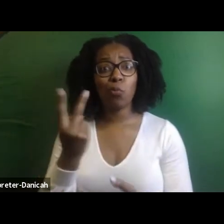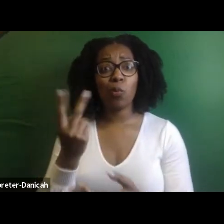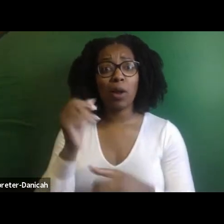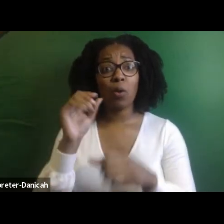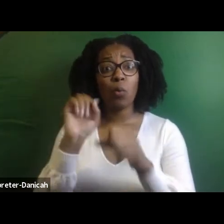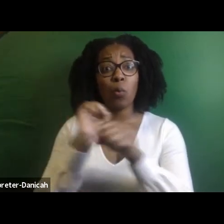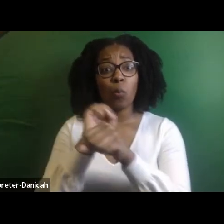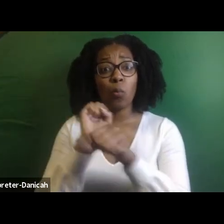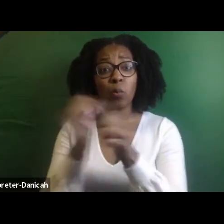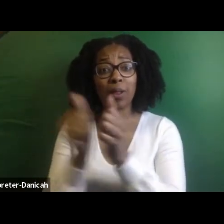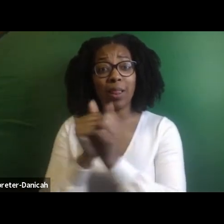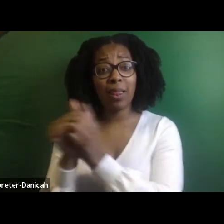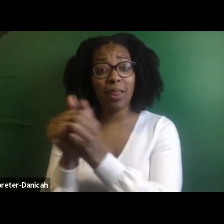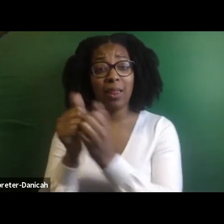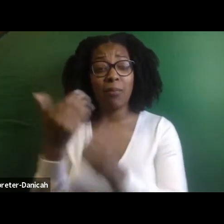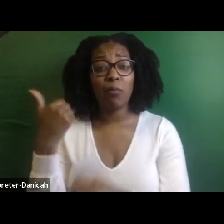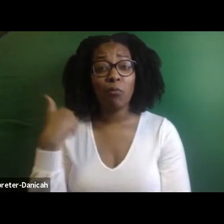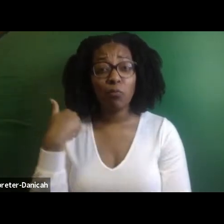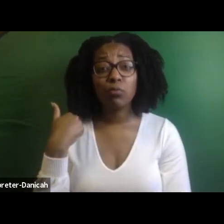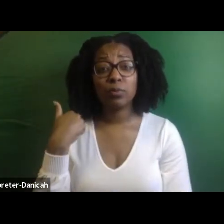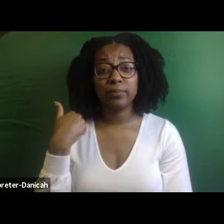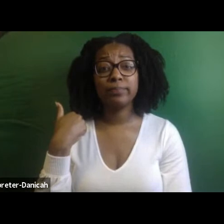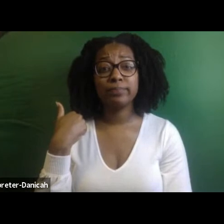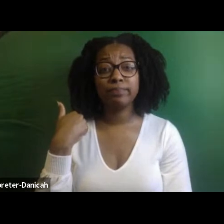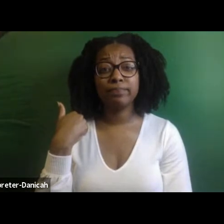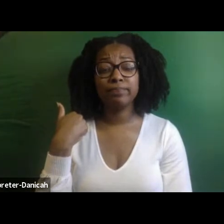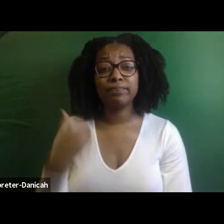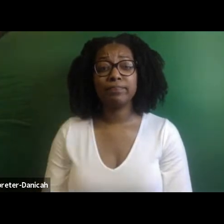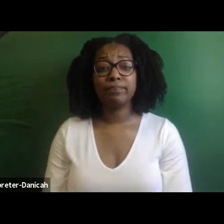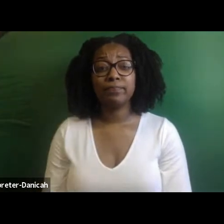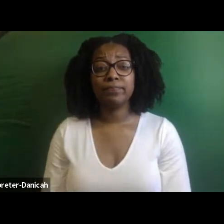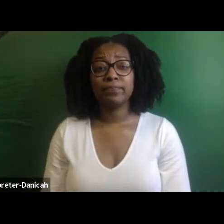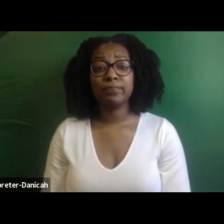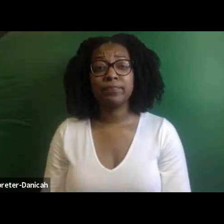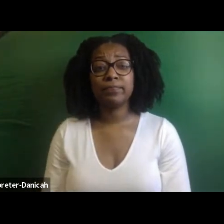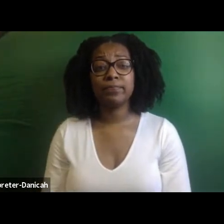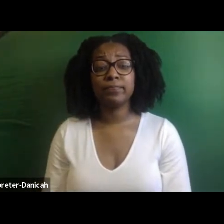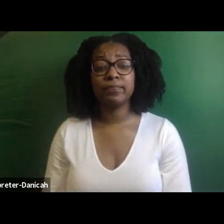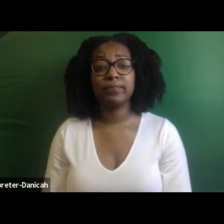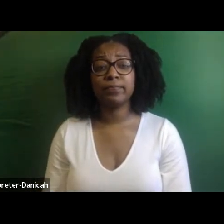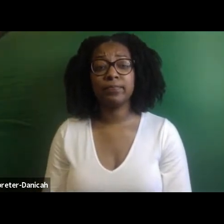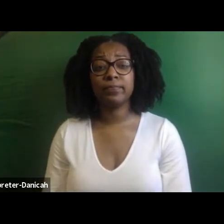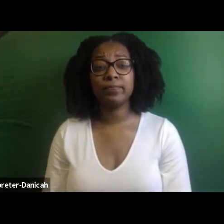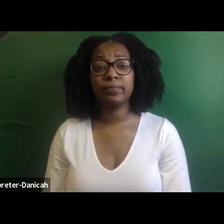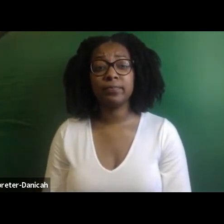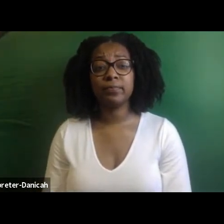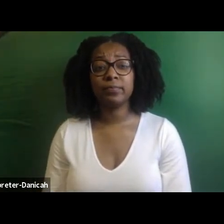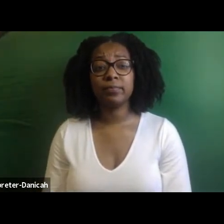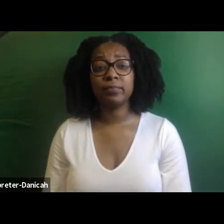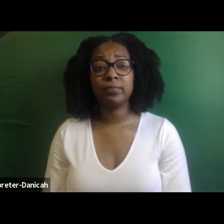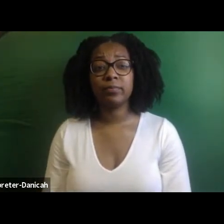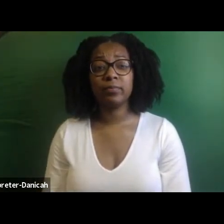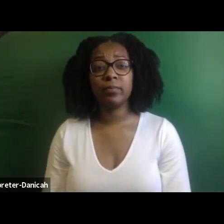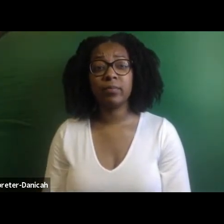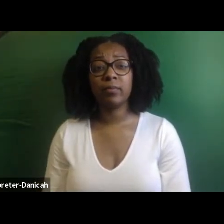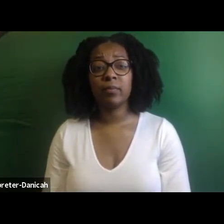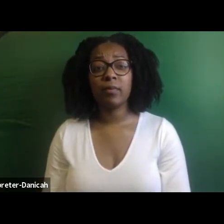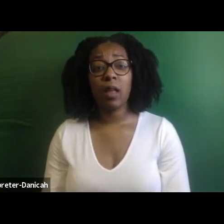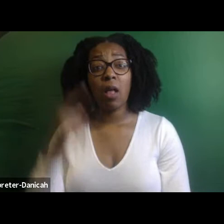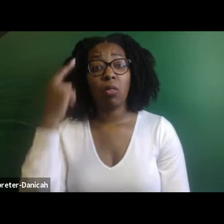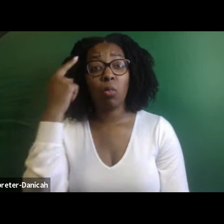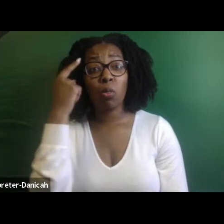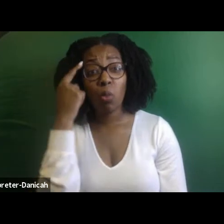Recherche de Josephine Baker, looking for Josephine Baker. And, uh, I thought I was going to be here for,